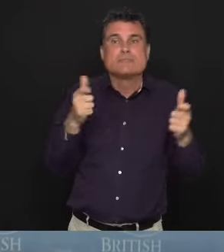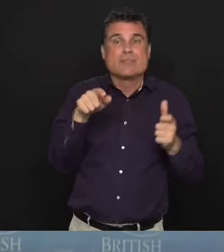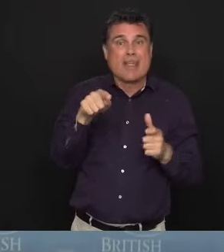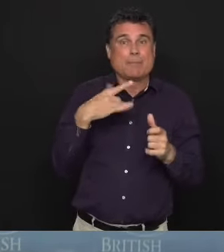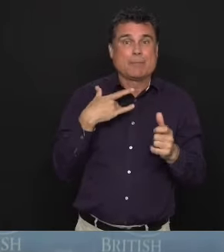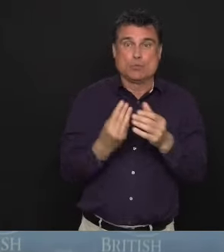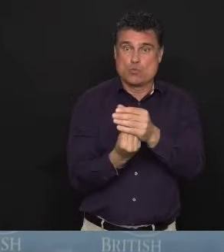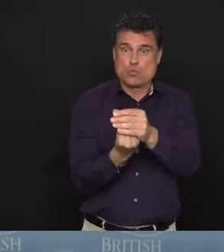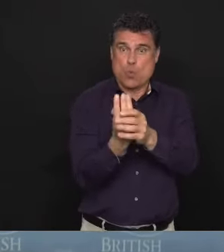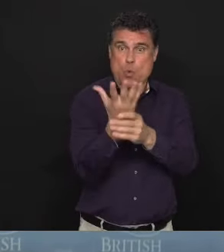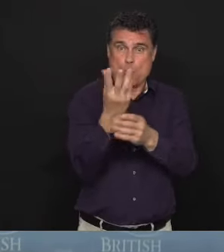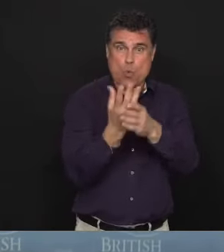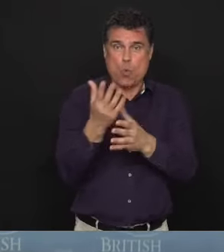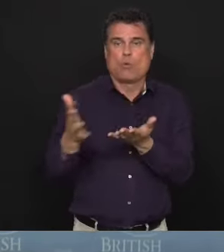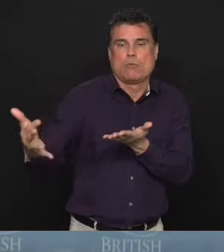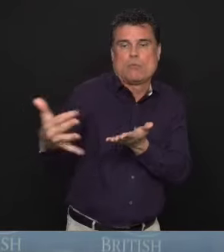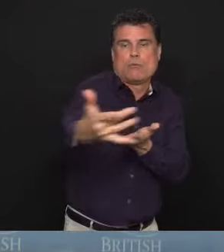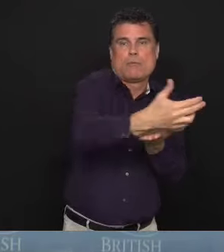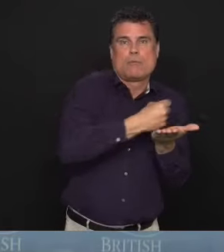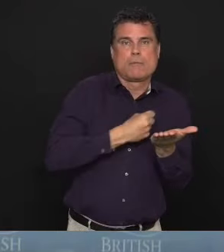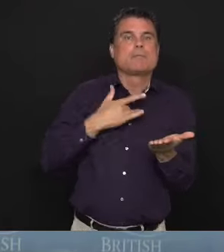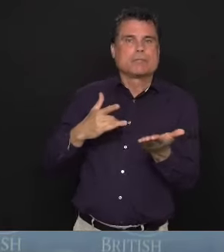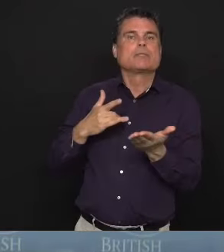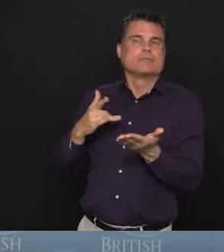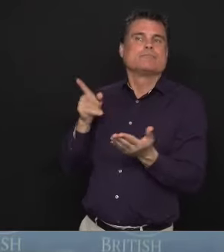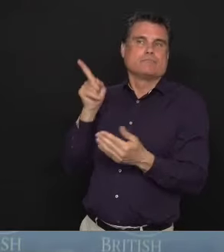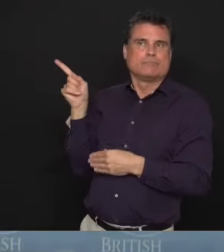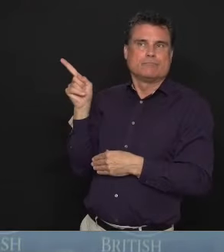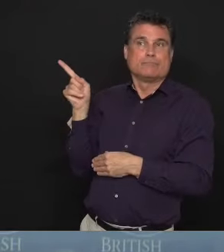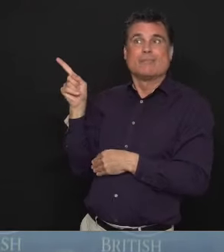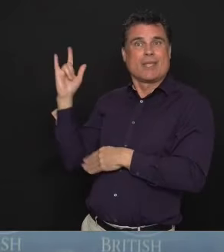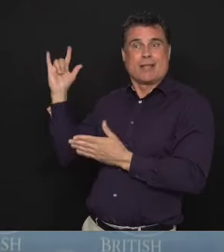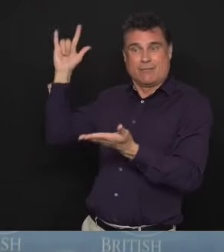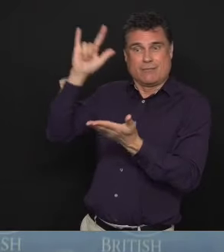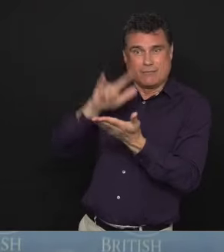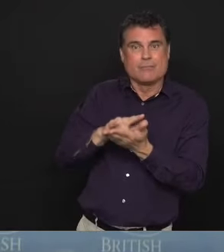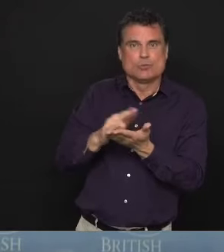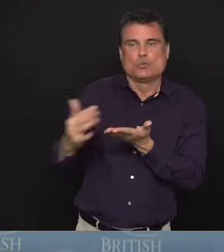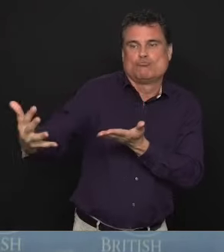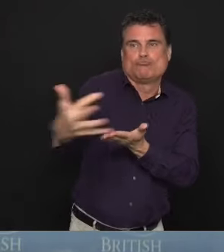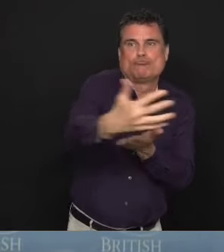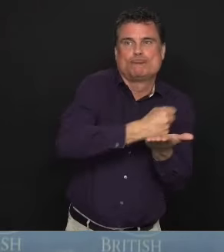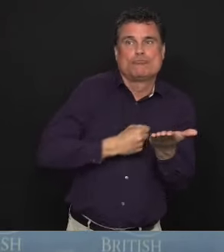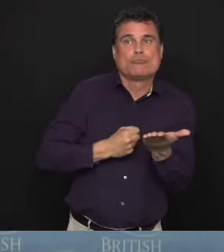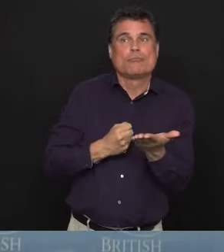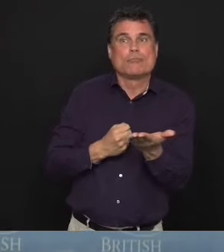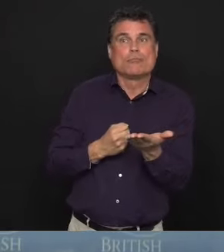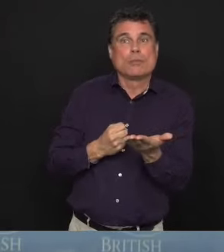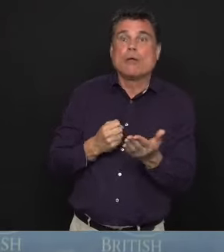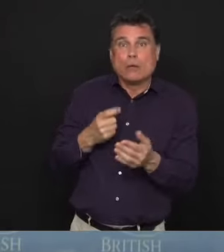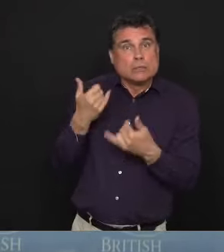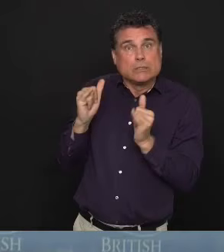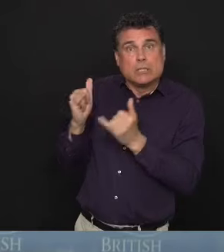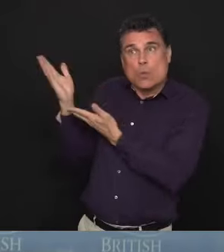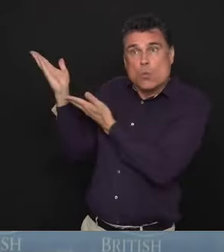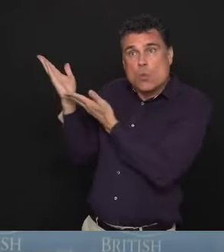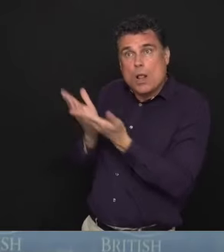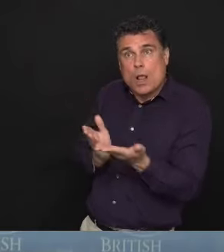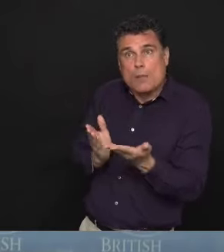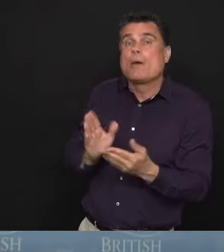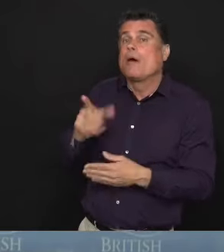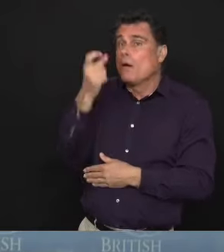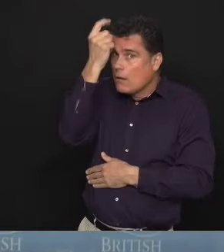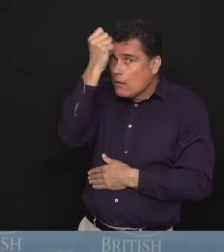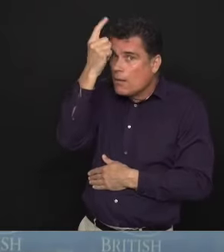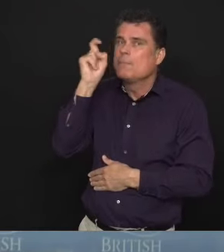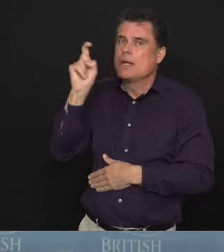plans are already in place so that when temporary foreign workers come into Canada, they have to self-quarantine or